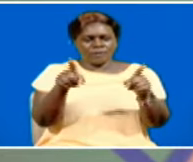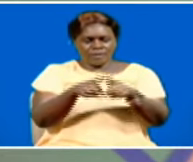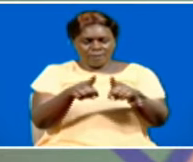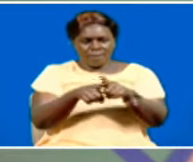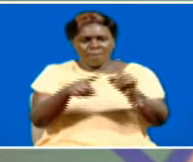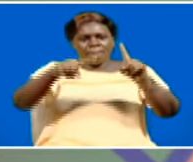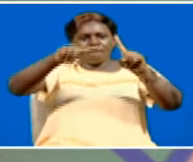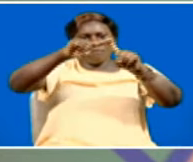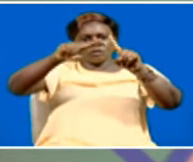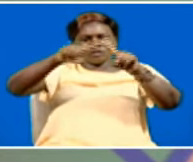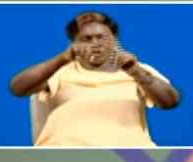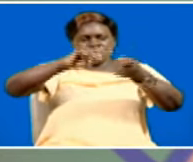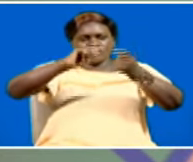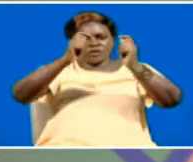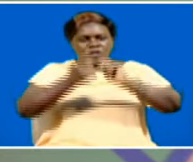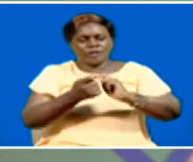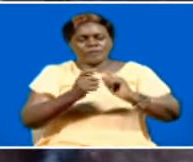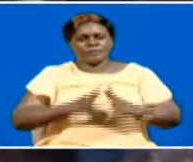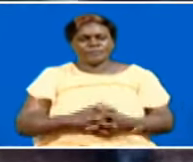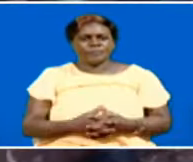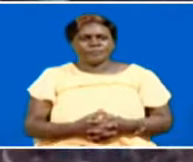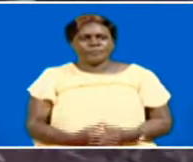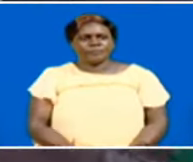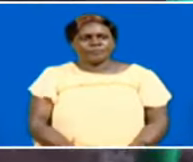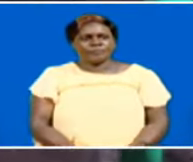positive change at scale.